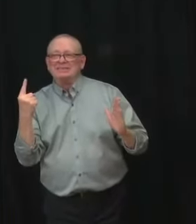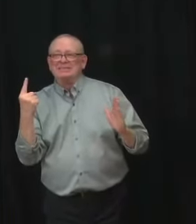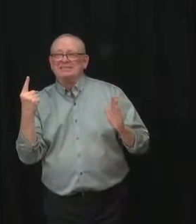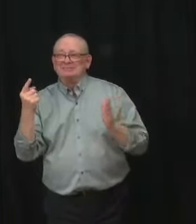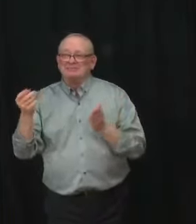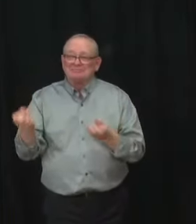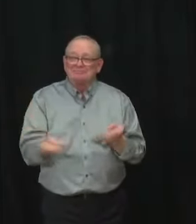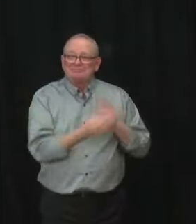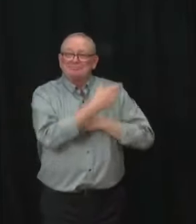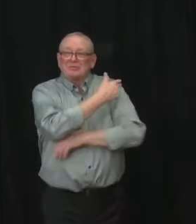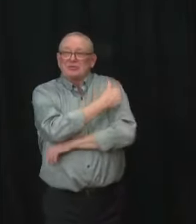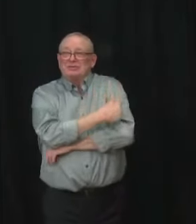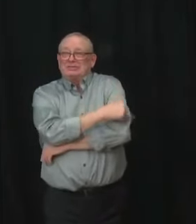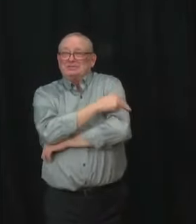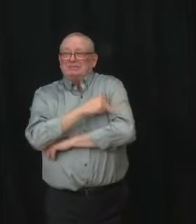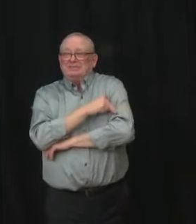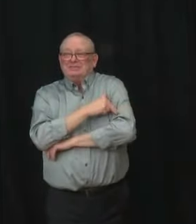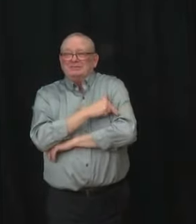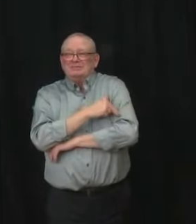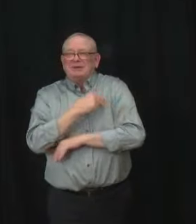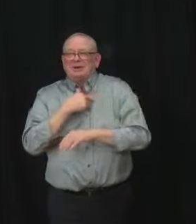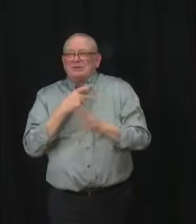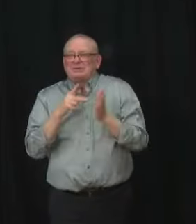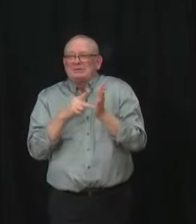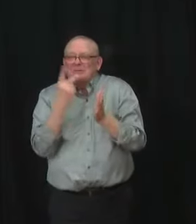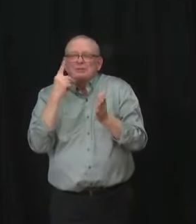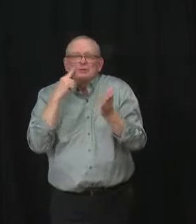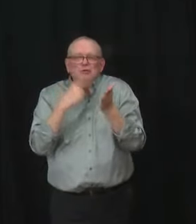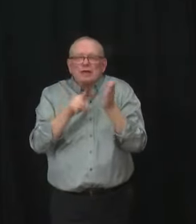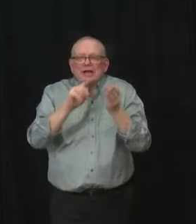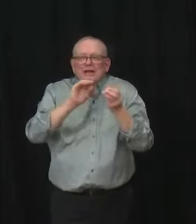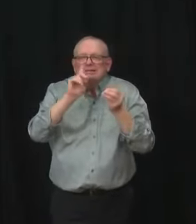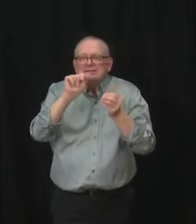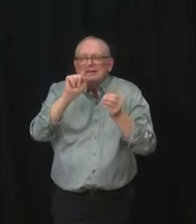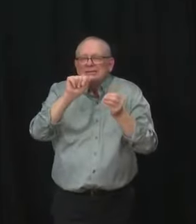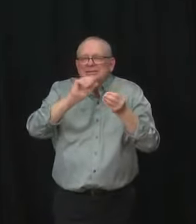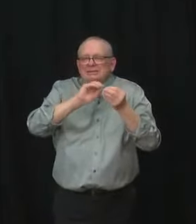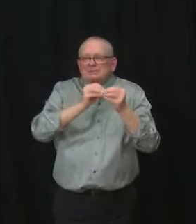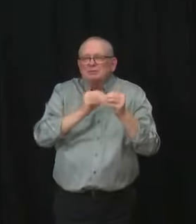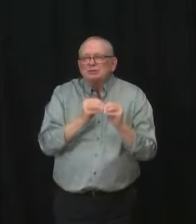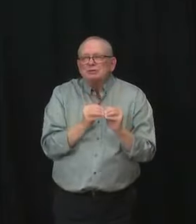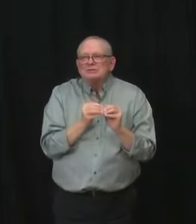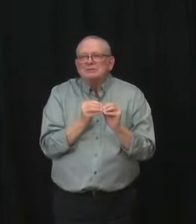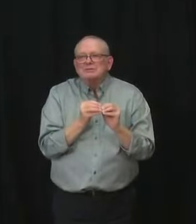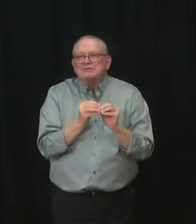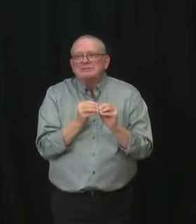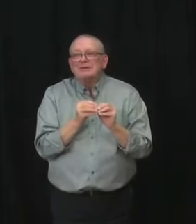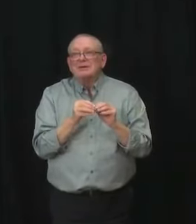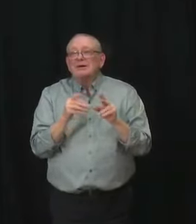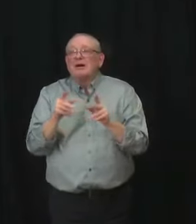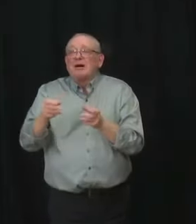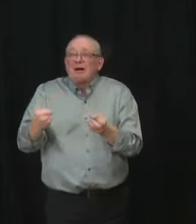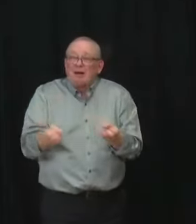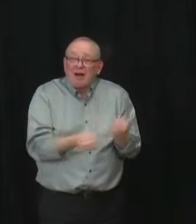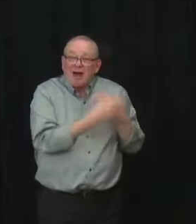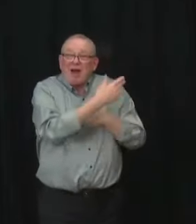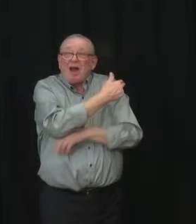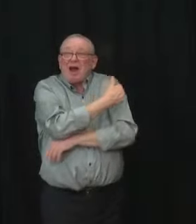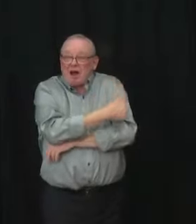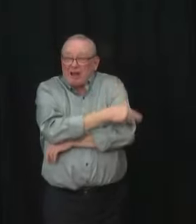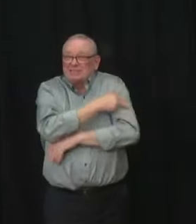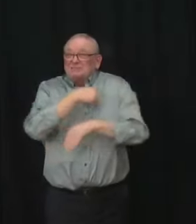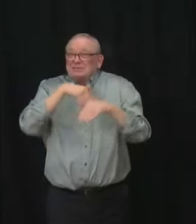I have gone back to our data to ensure that I have the most recent information on this, and I can tell you that we have had six